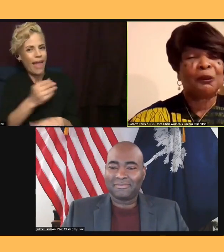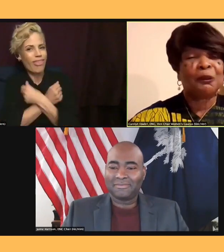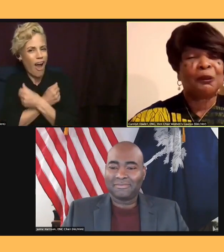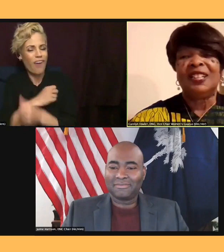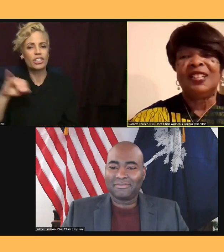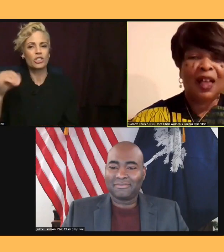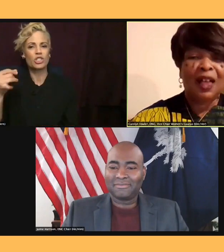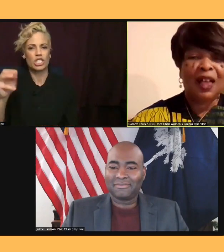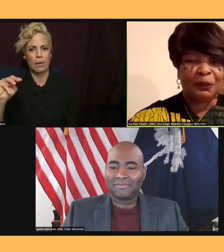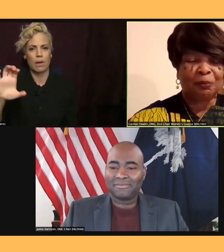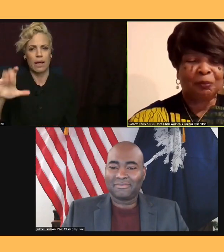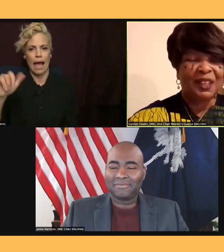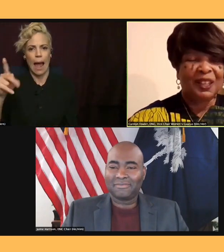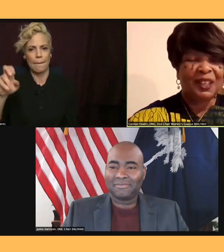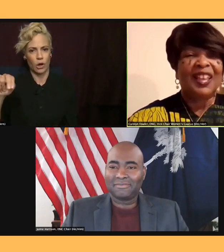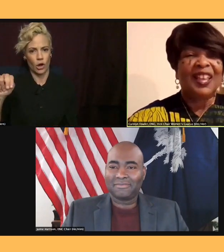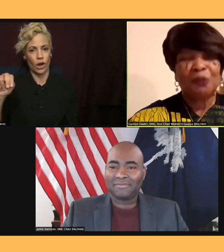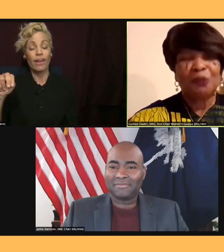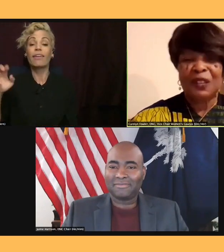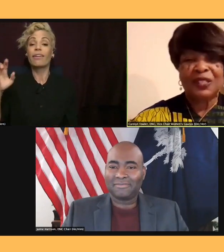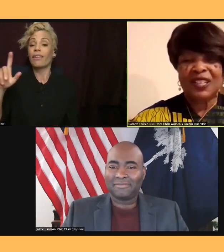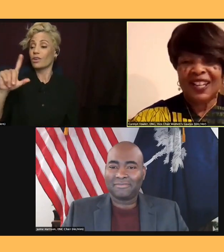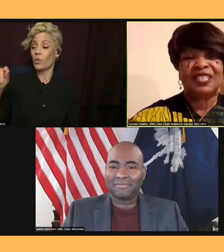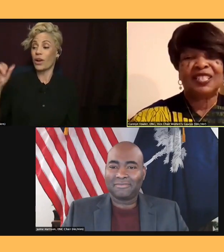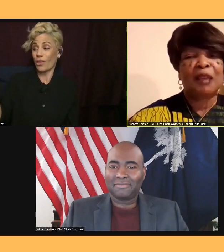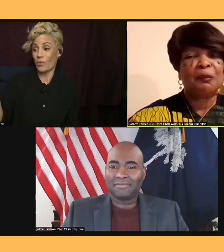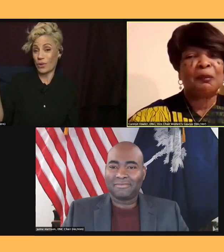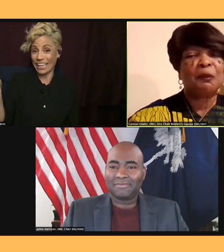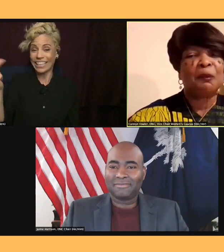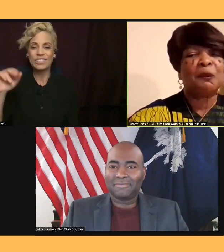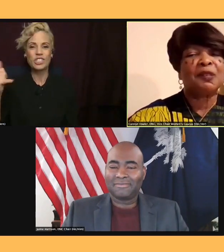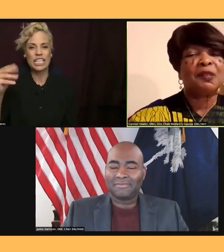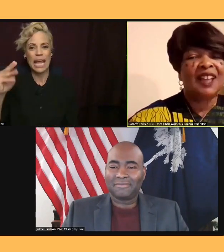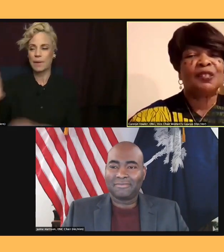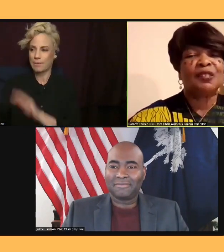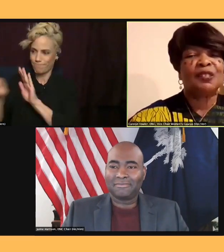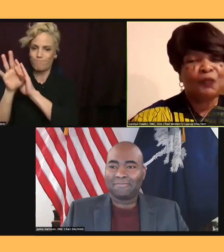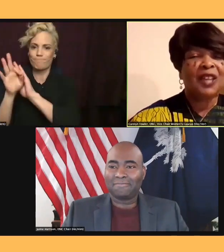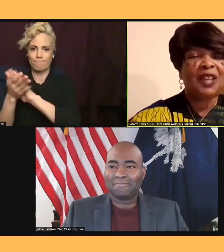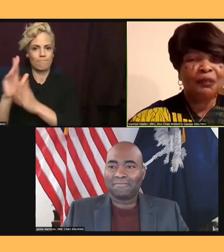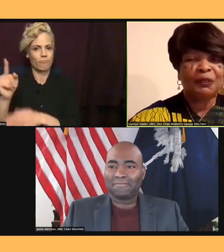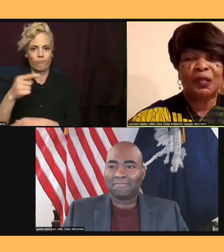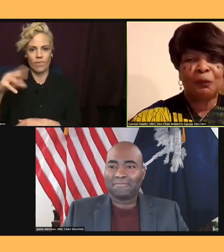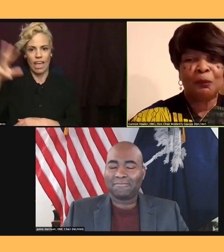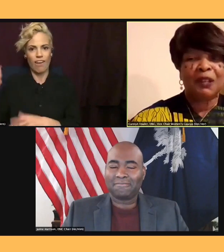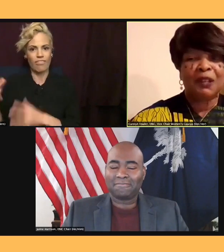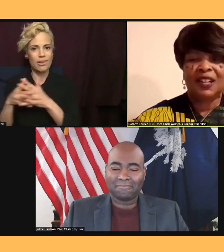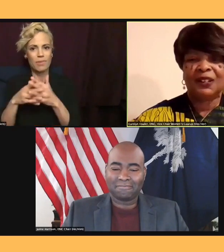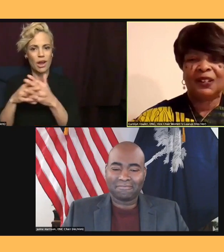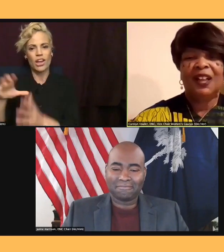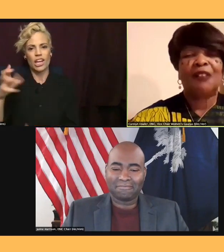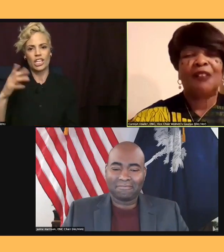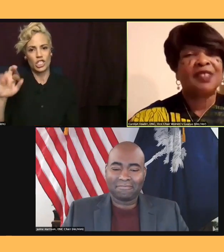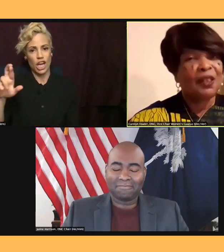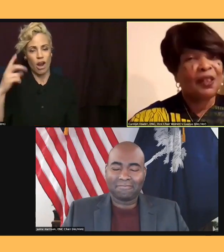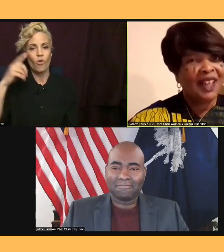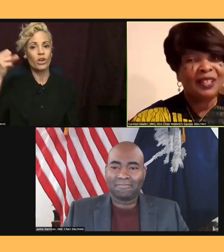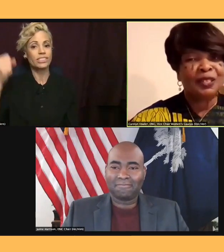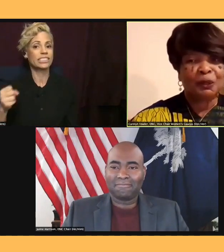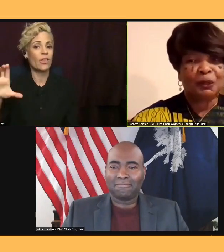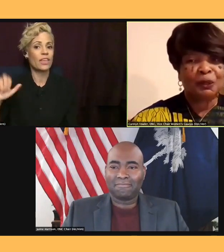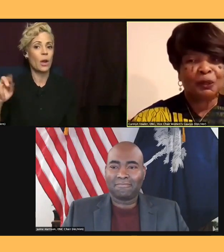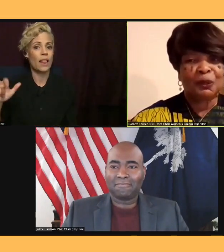In 2013, Jamie was elected as the first African-American chair of South Carolina Democratic Party,